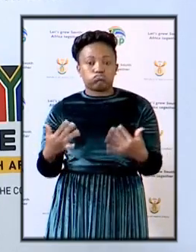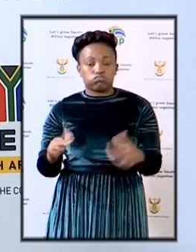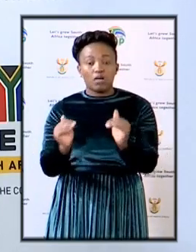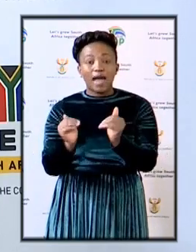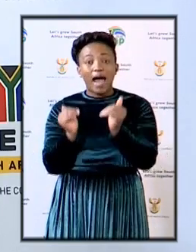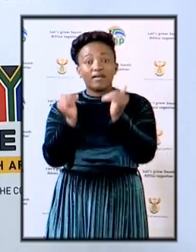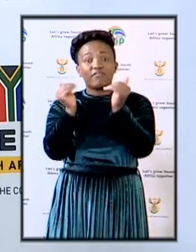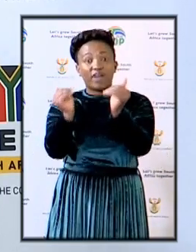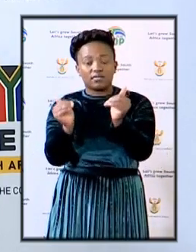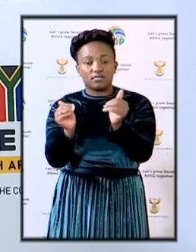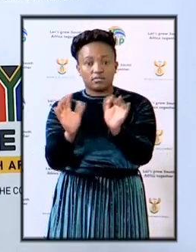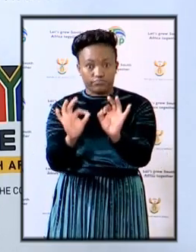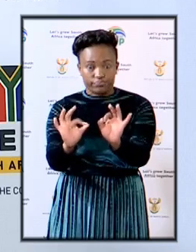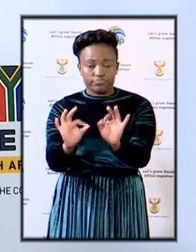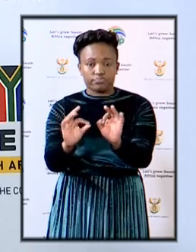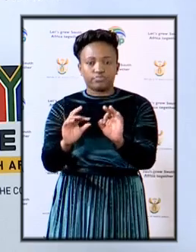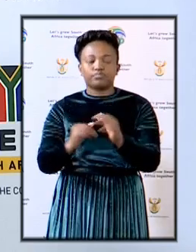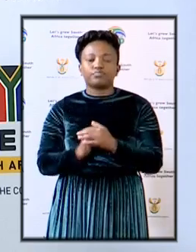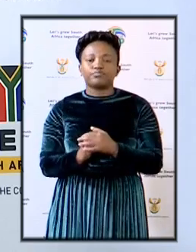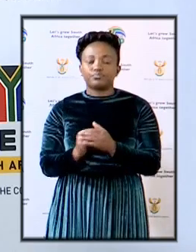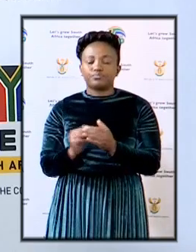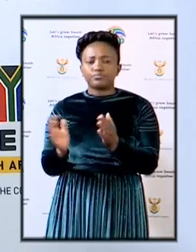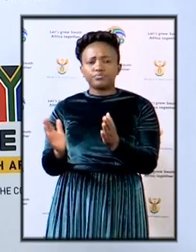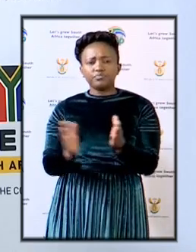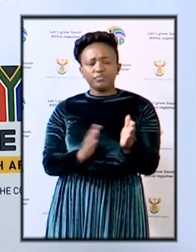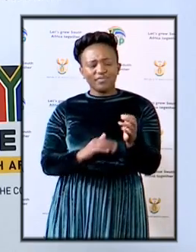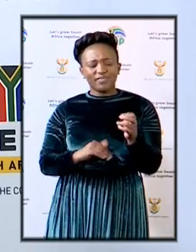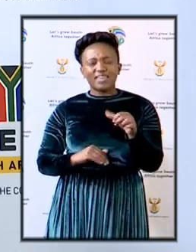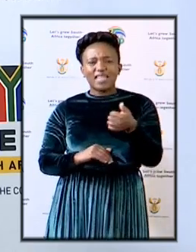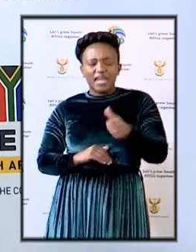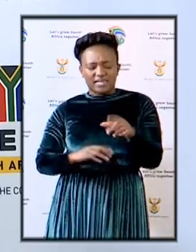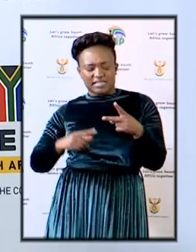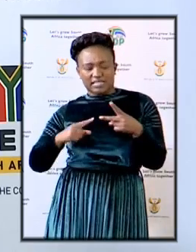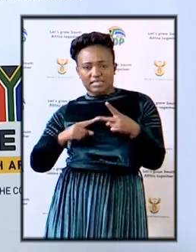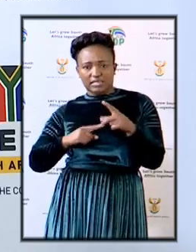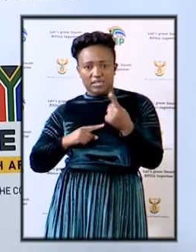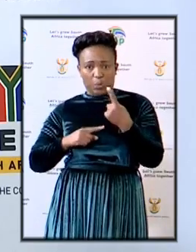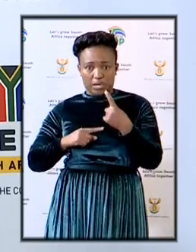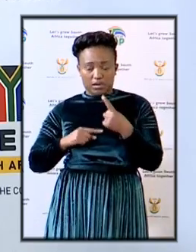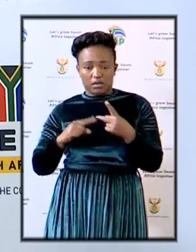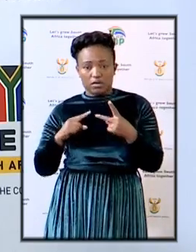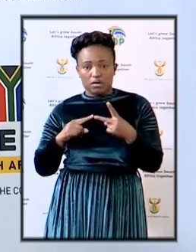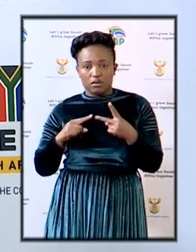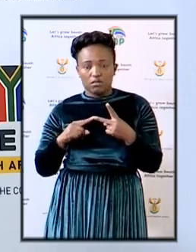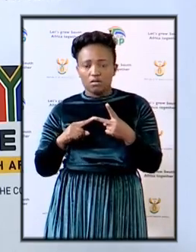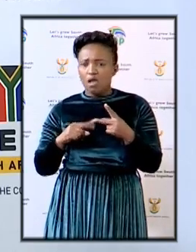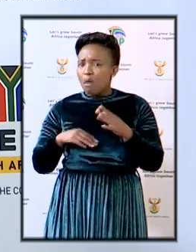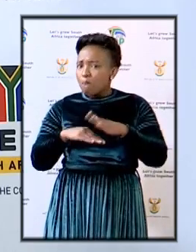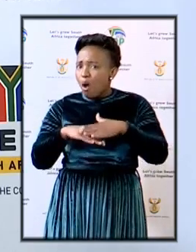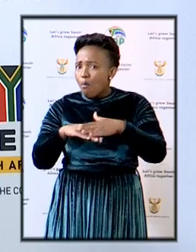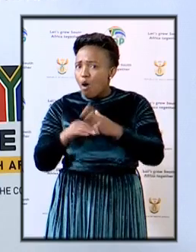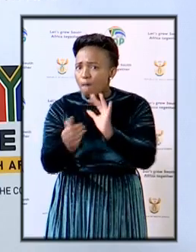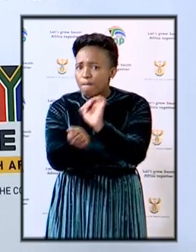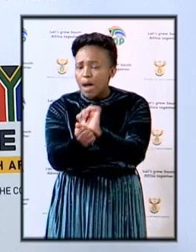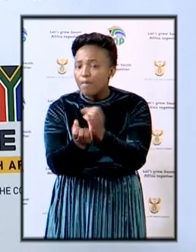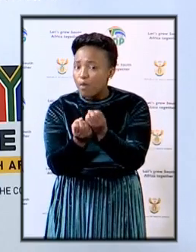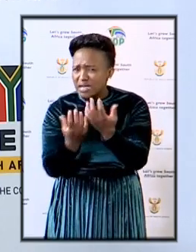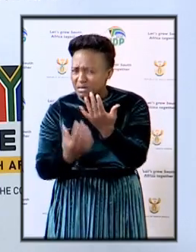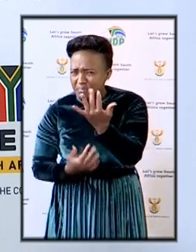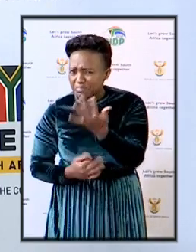stage the next one was how many more to be arrested